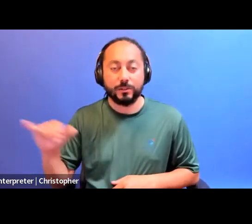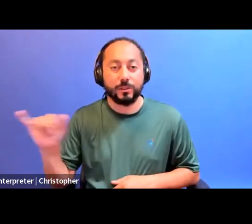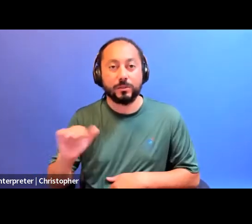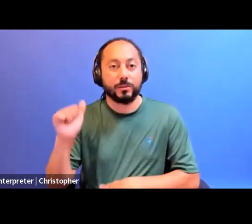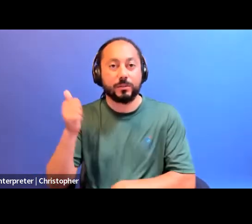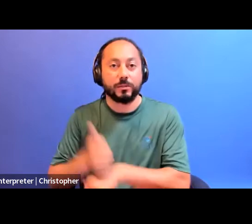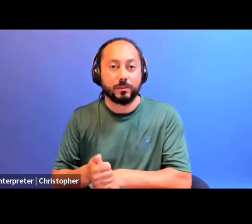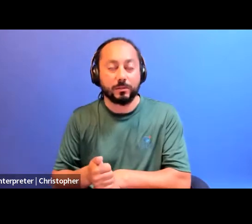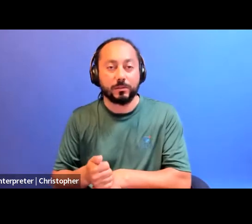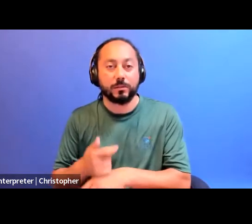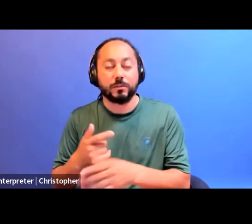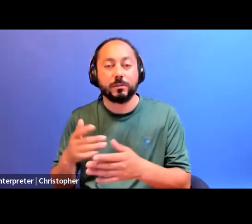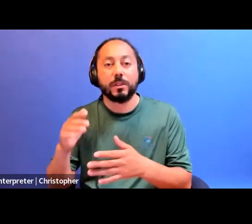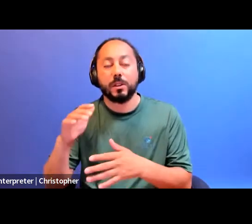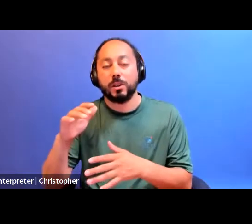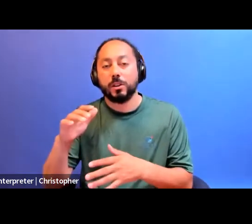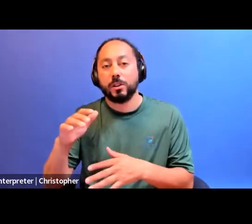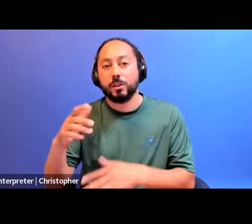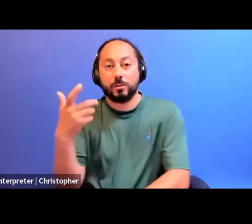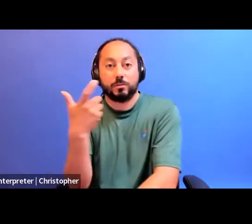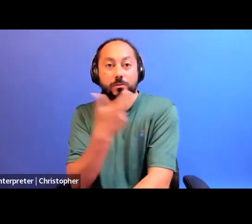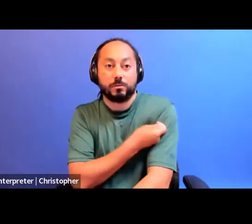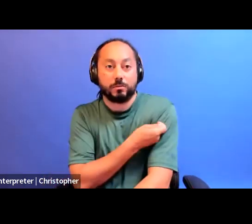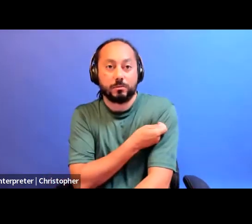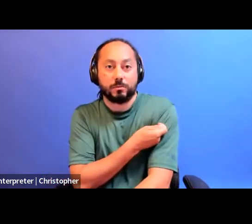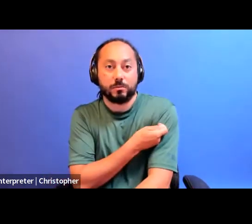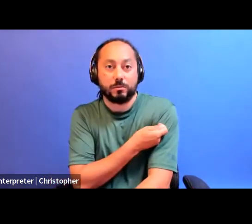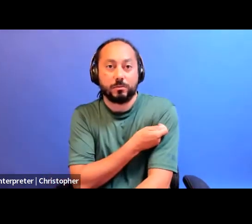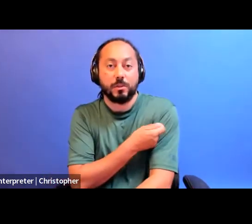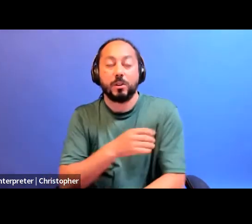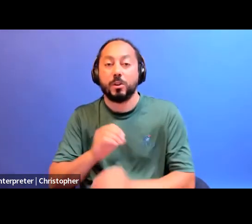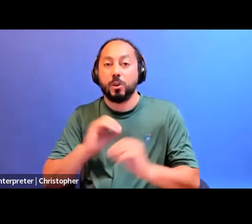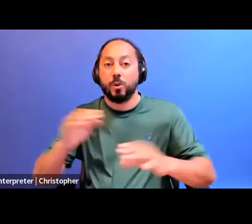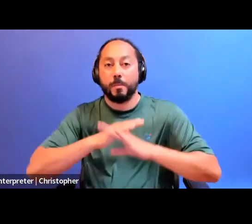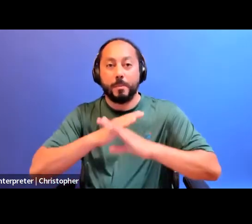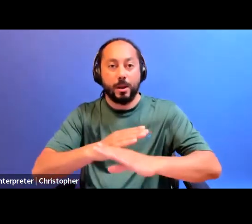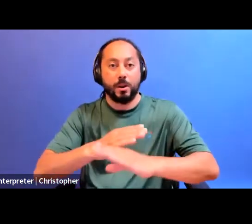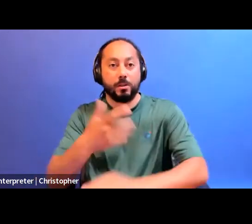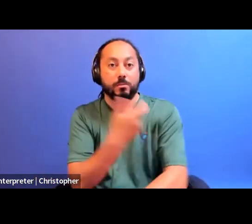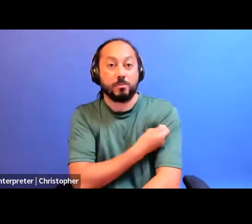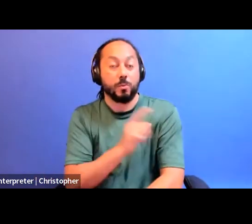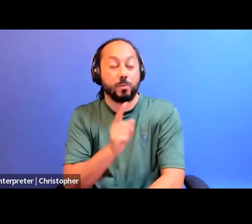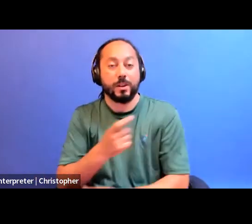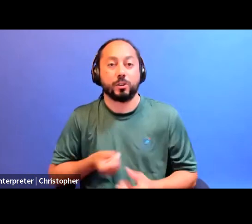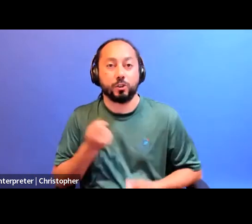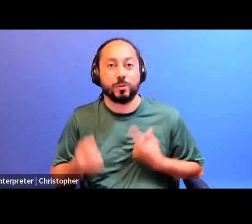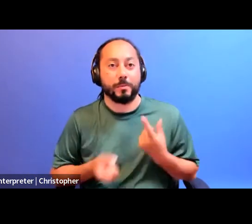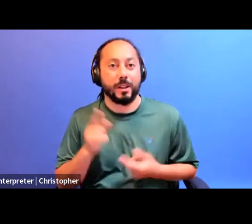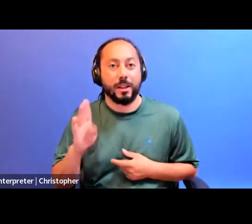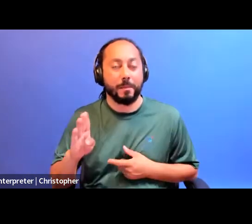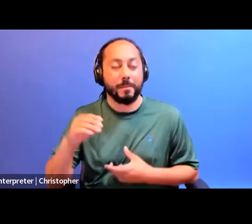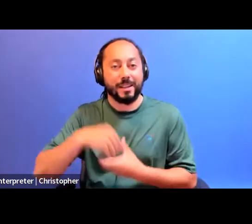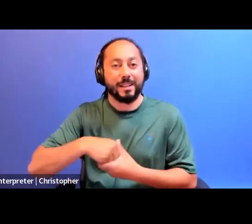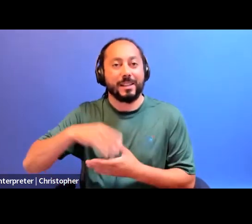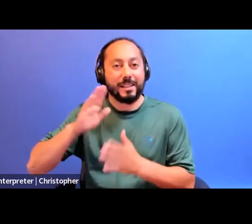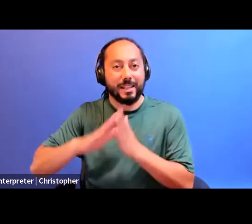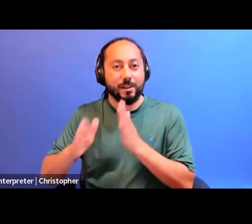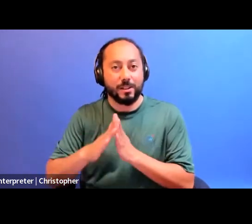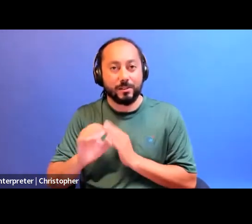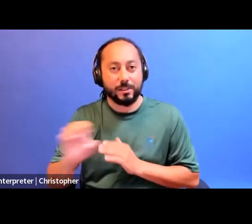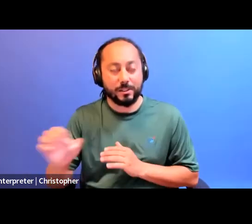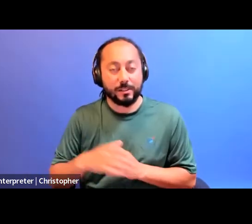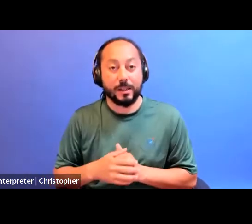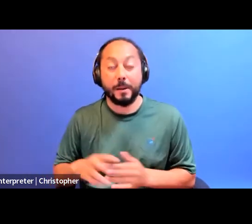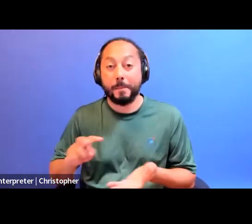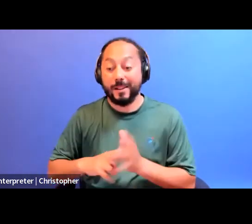barrier COVID vaccination sites in strip clubs in the downtown East, a grassroots collective initiative